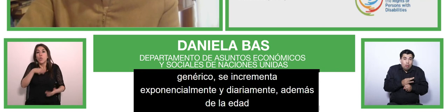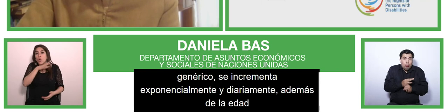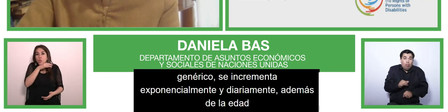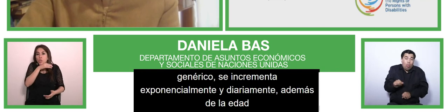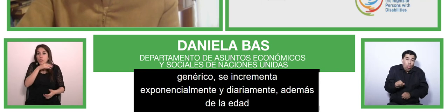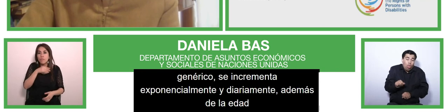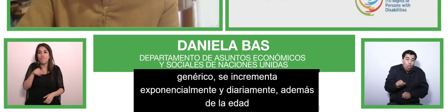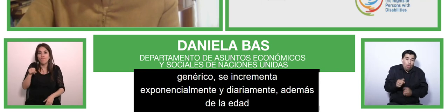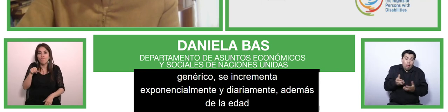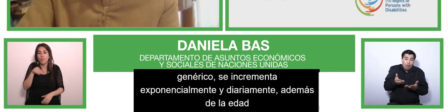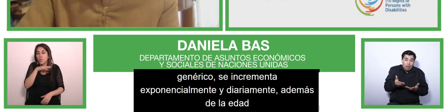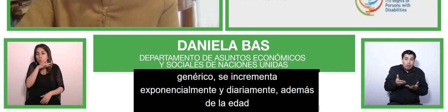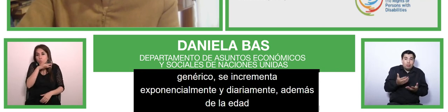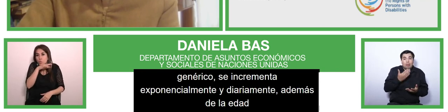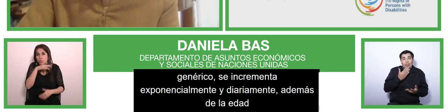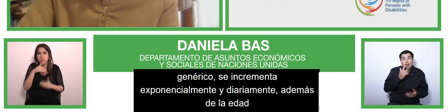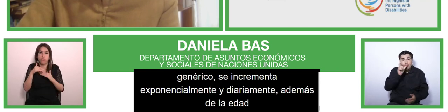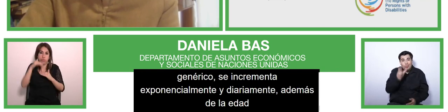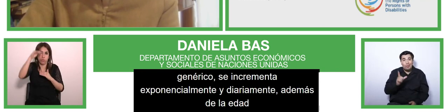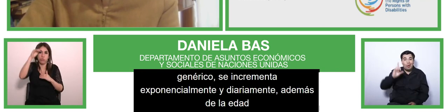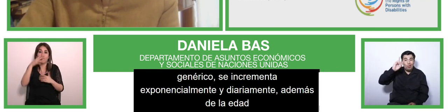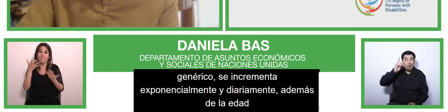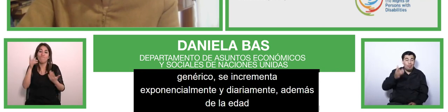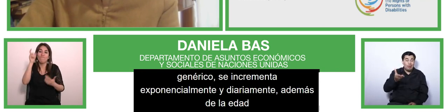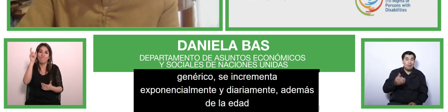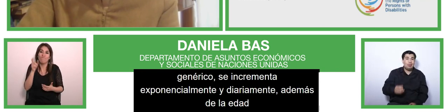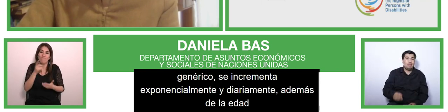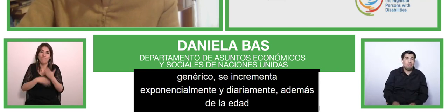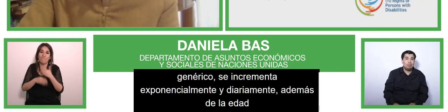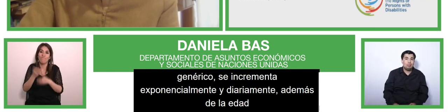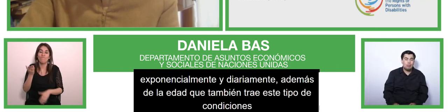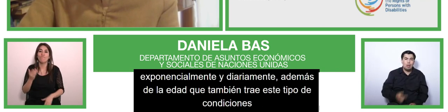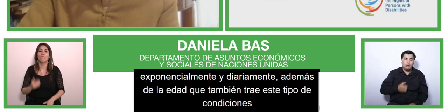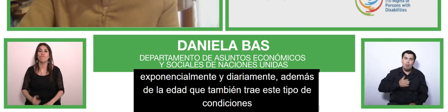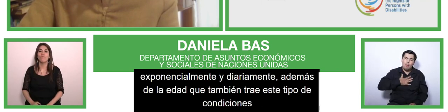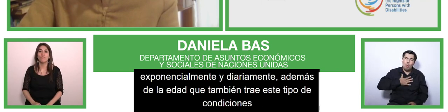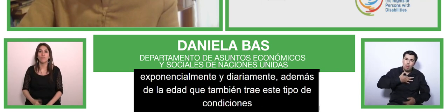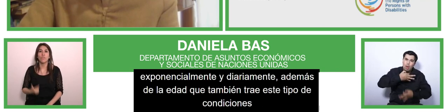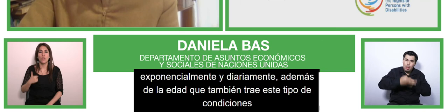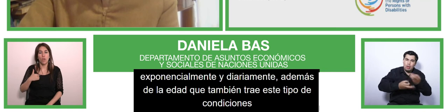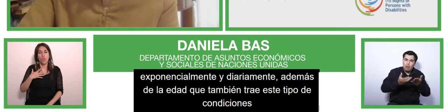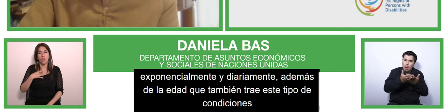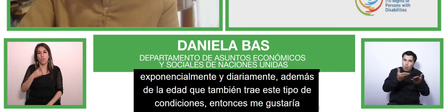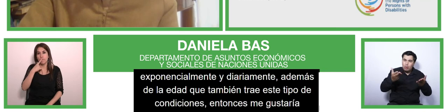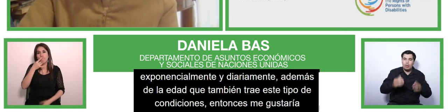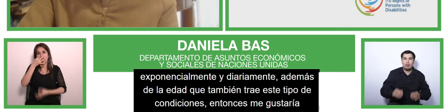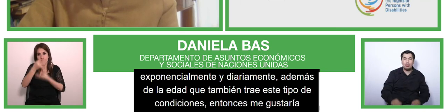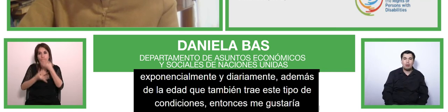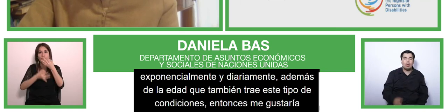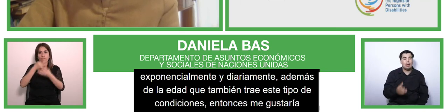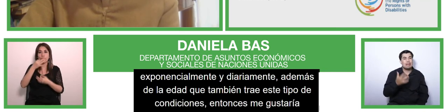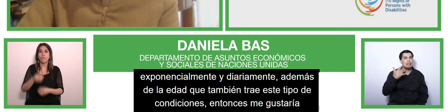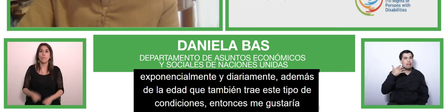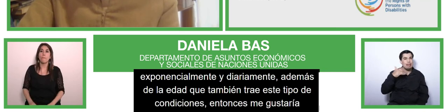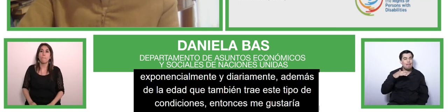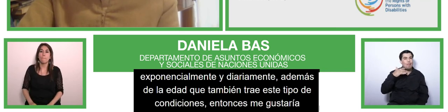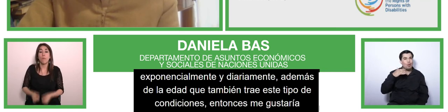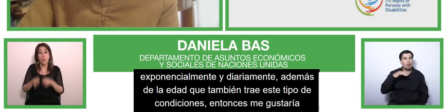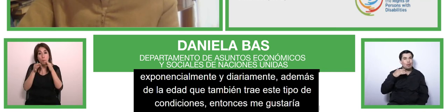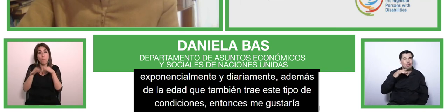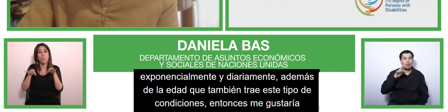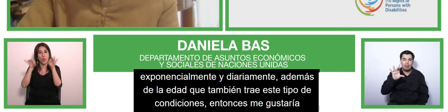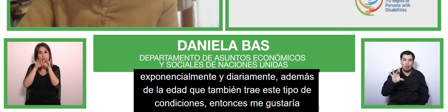So I would like to tell you that it's really, really important to address also the